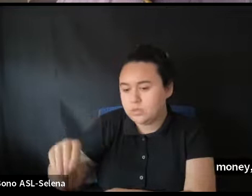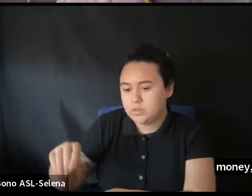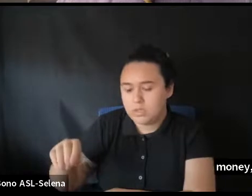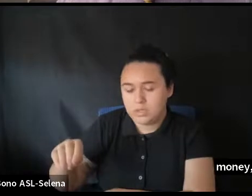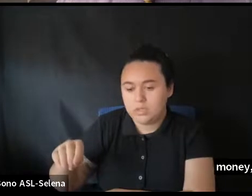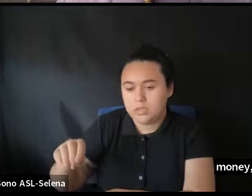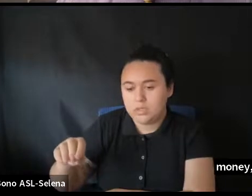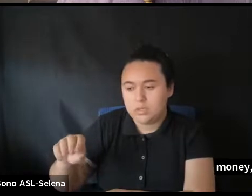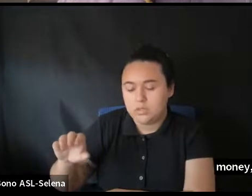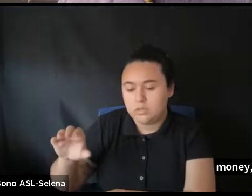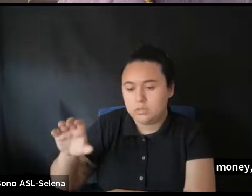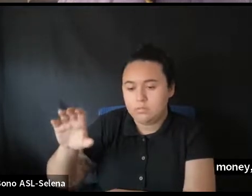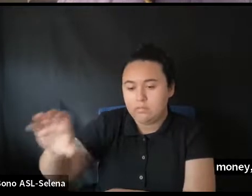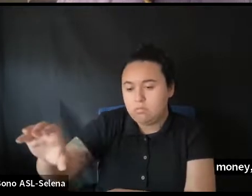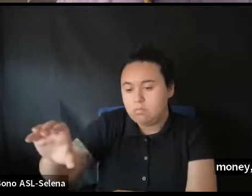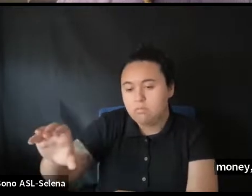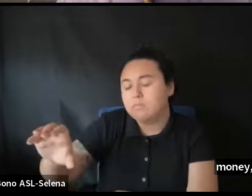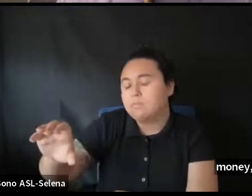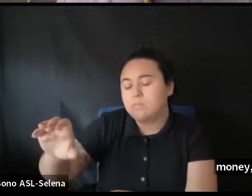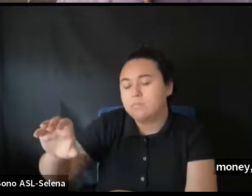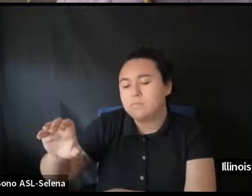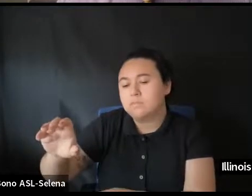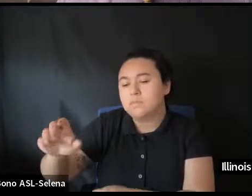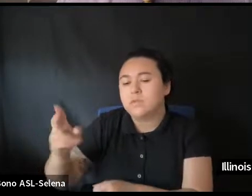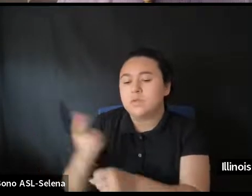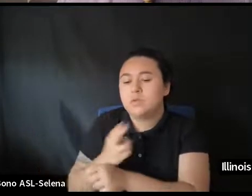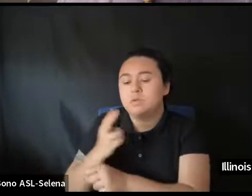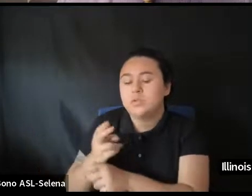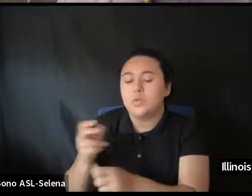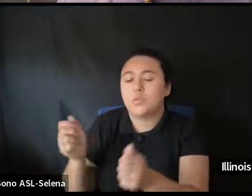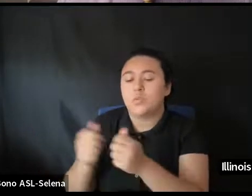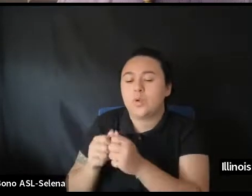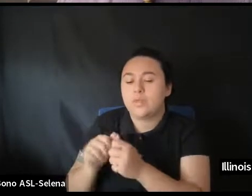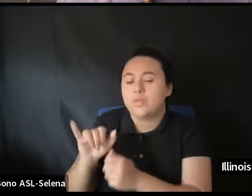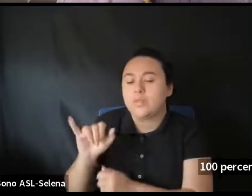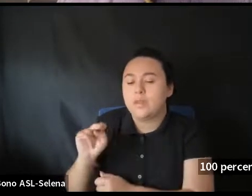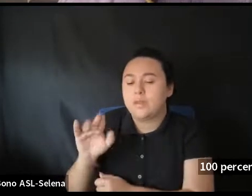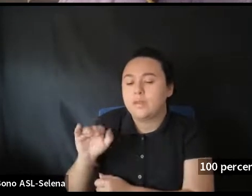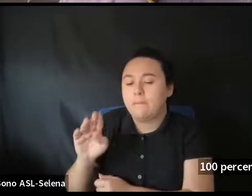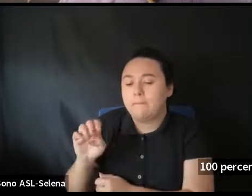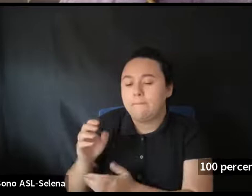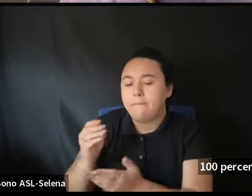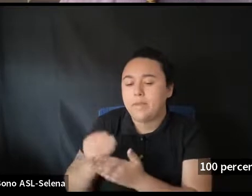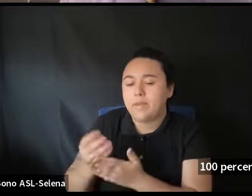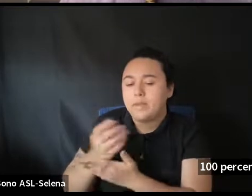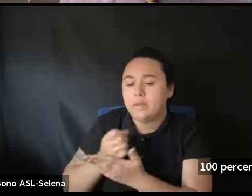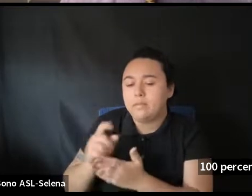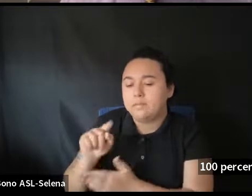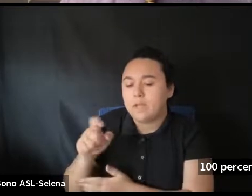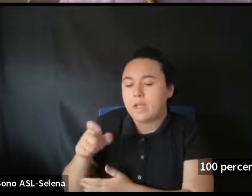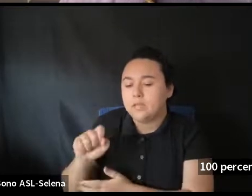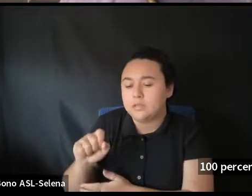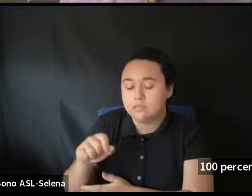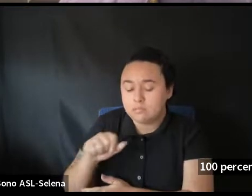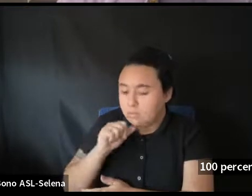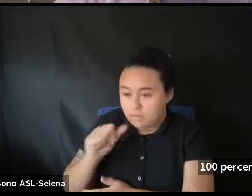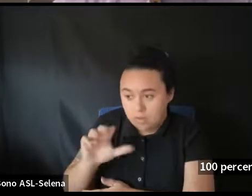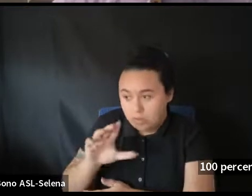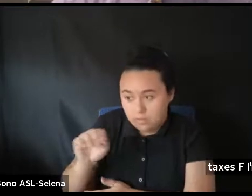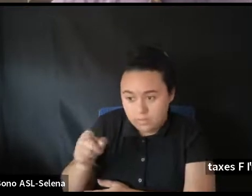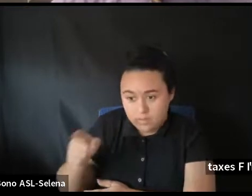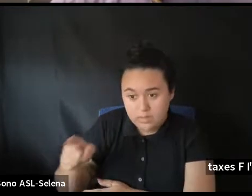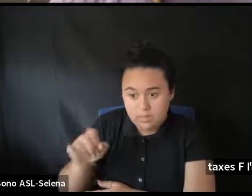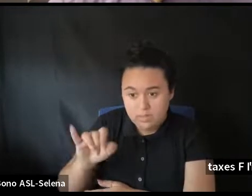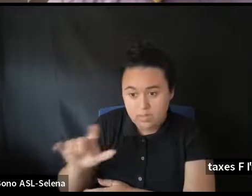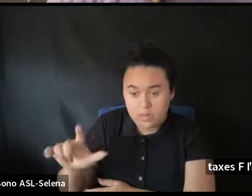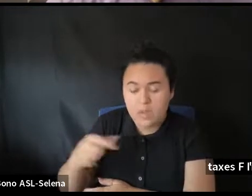my Illinois income taxes. If I am not an Illinois company or I don't have a tax liability. I can